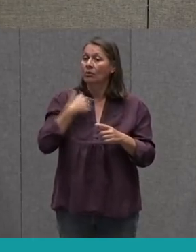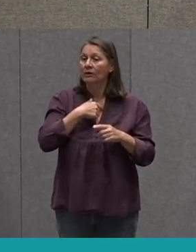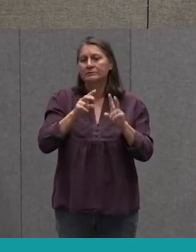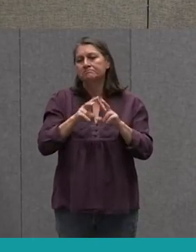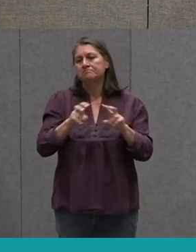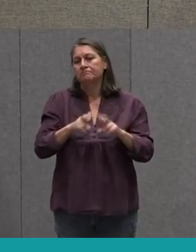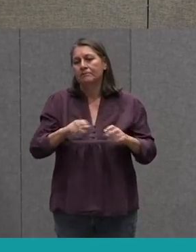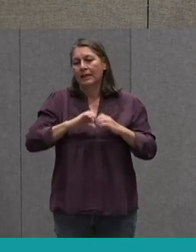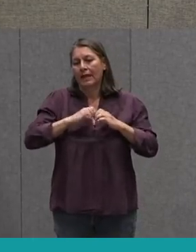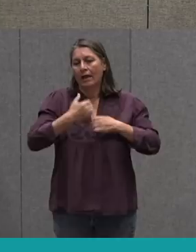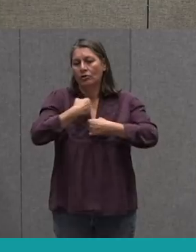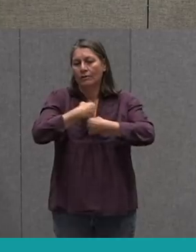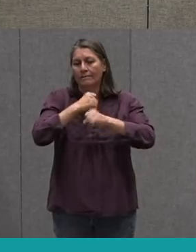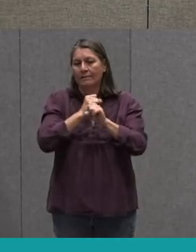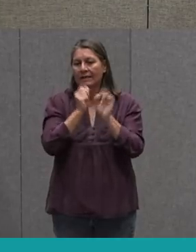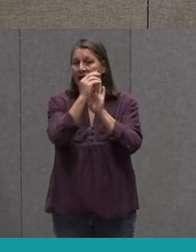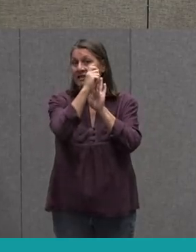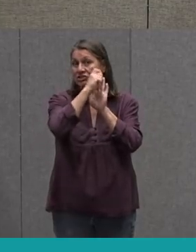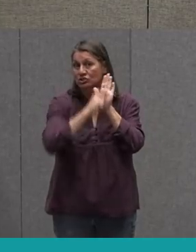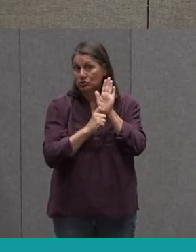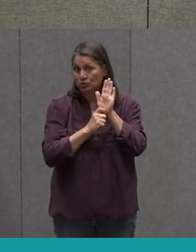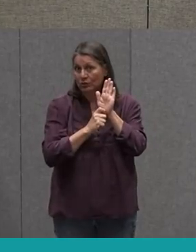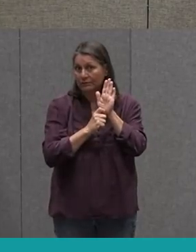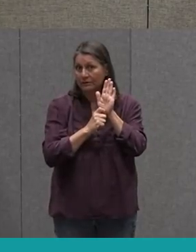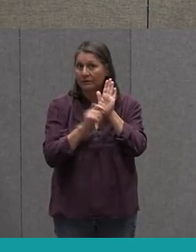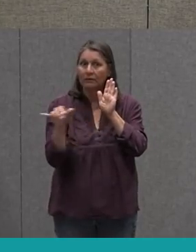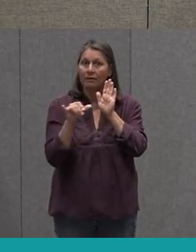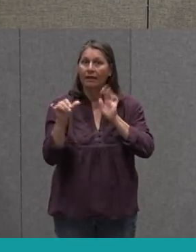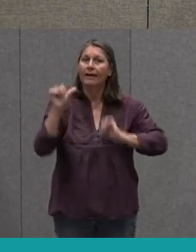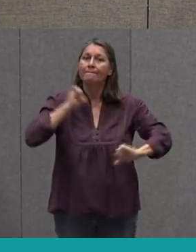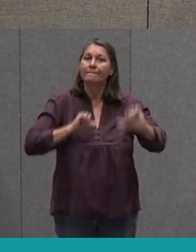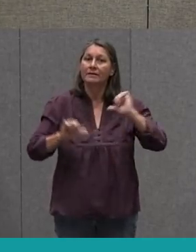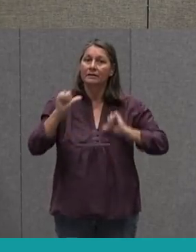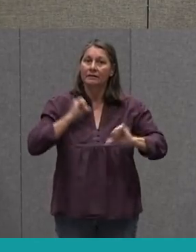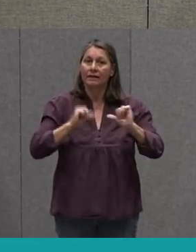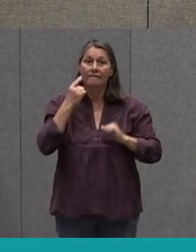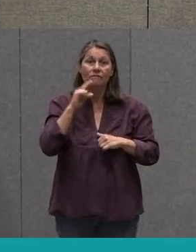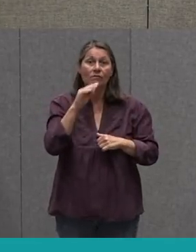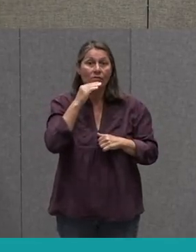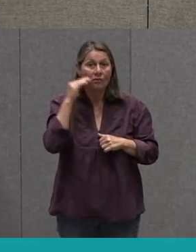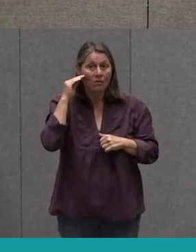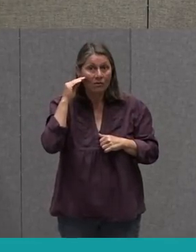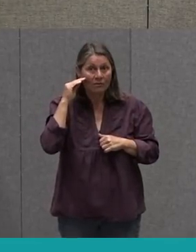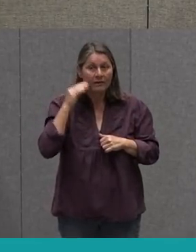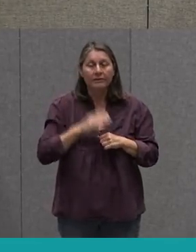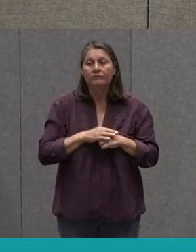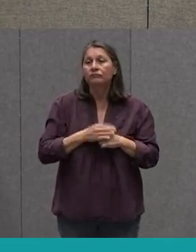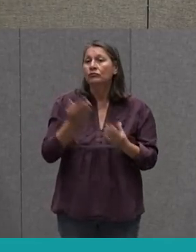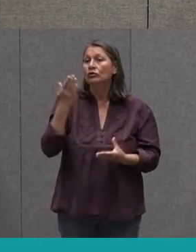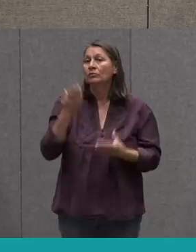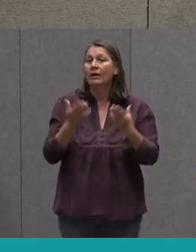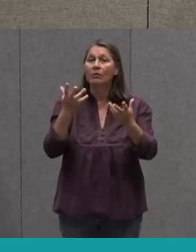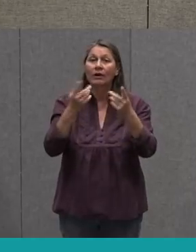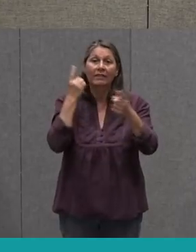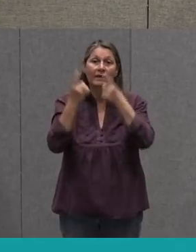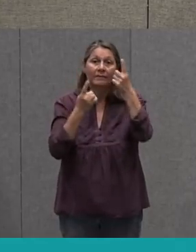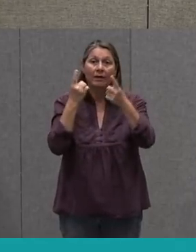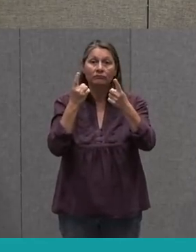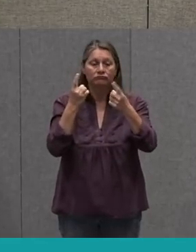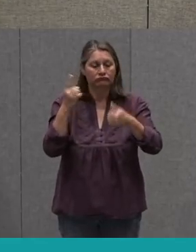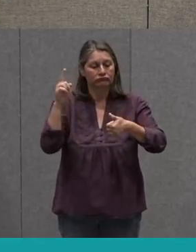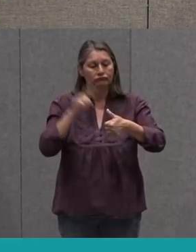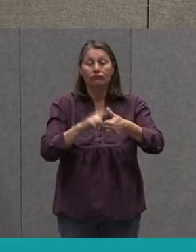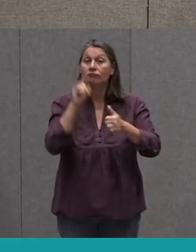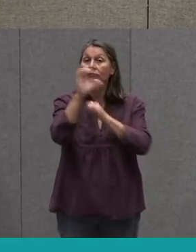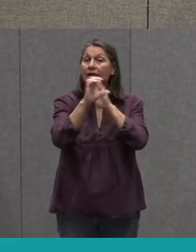Creating A Script That You Could Do As A Play At Home Things You Might Want To Think About Are Who Is Going To Be The Characters